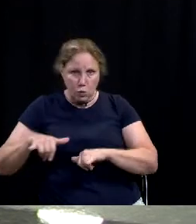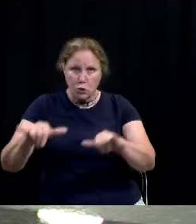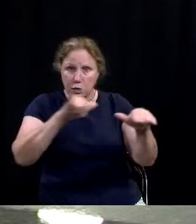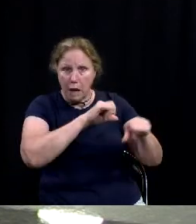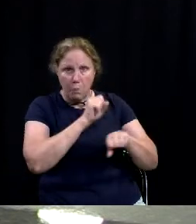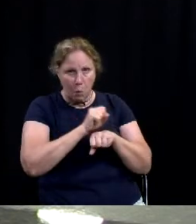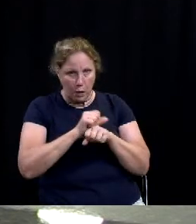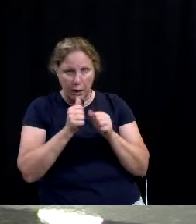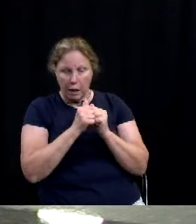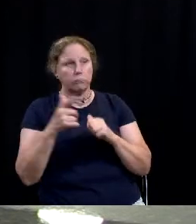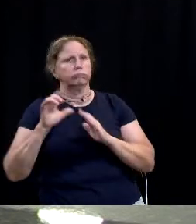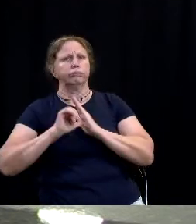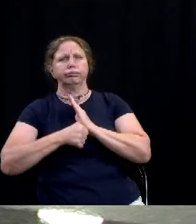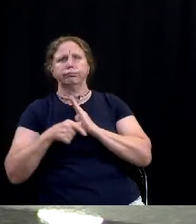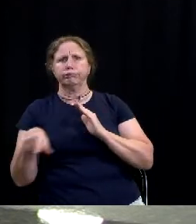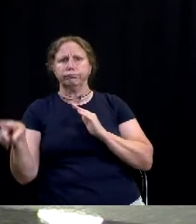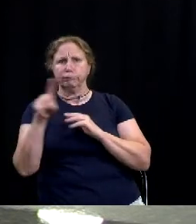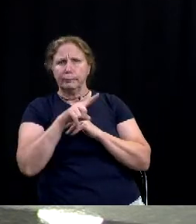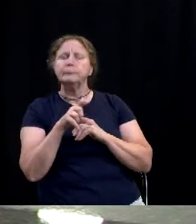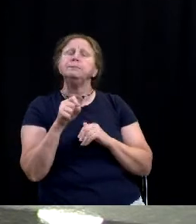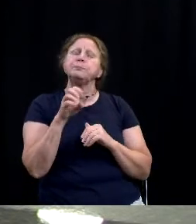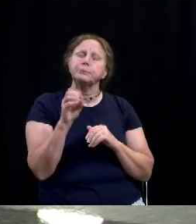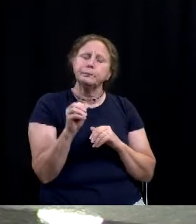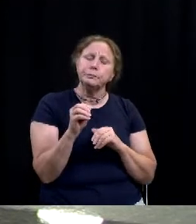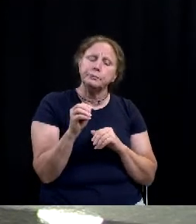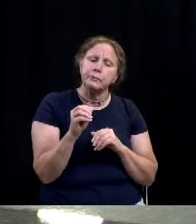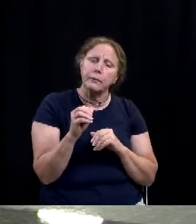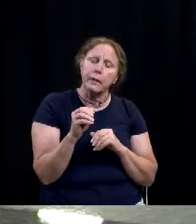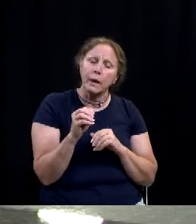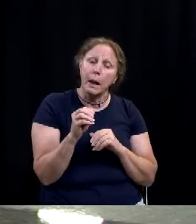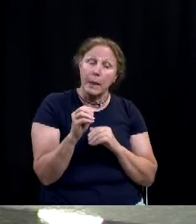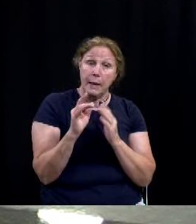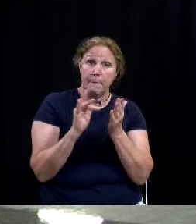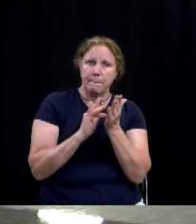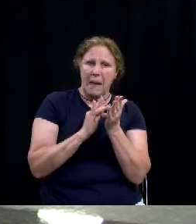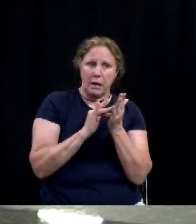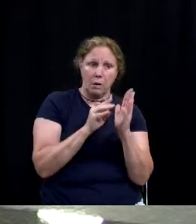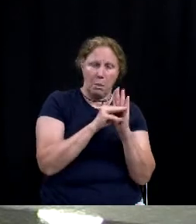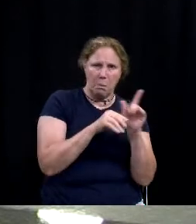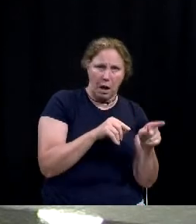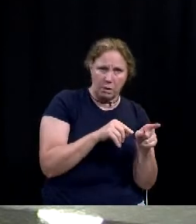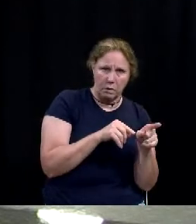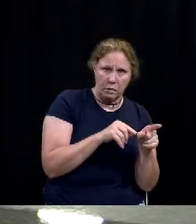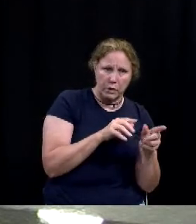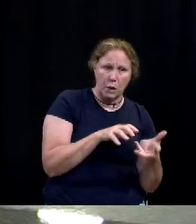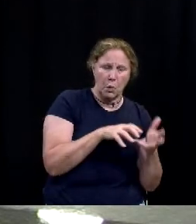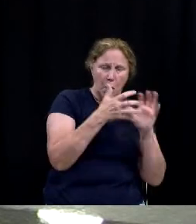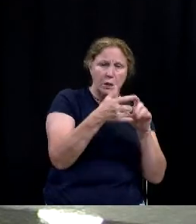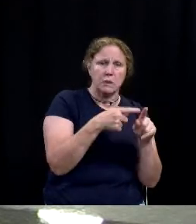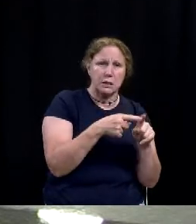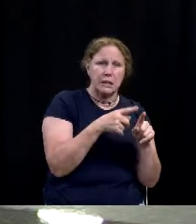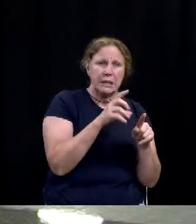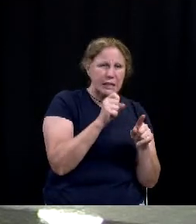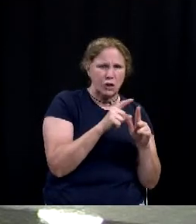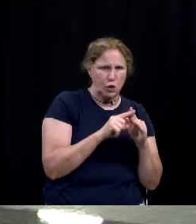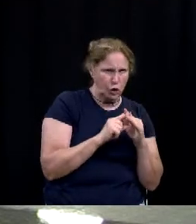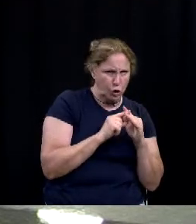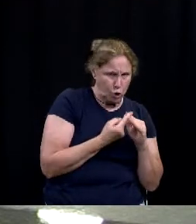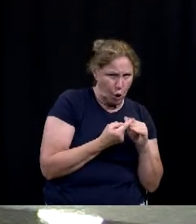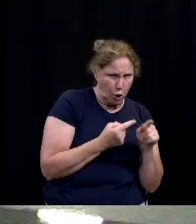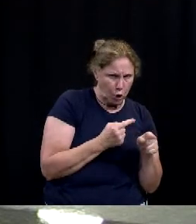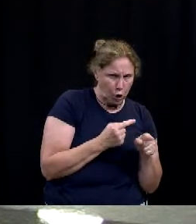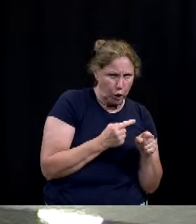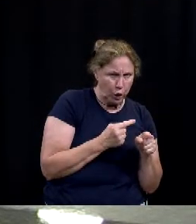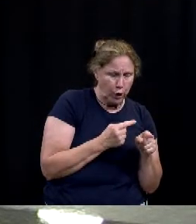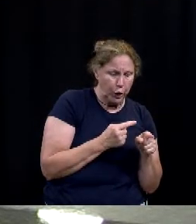so the uh the the medical model at the at the crisis center is just a is just a start and you have a